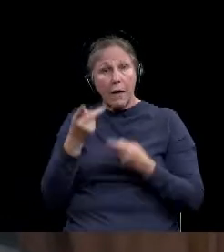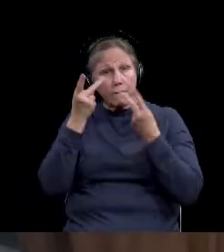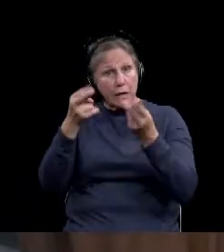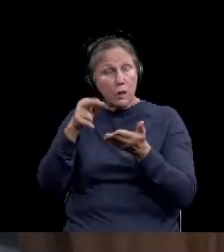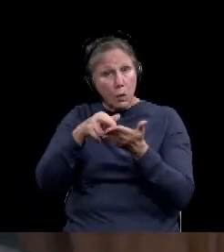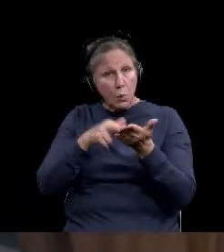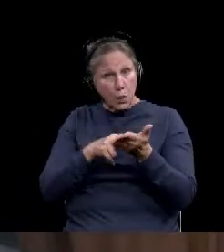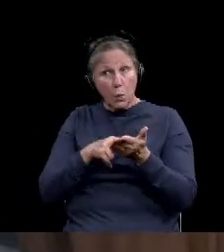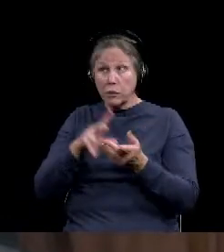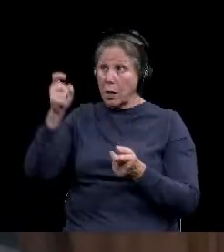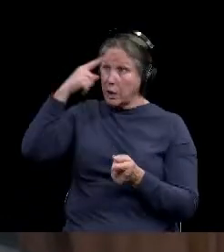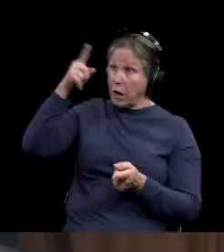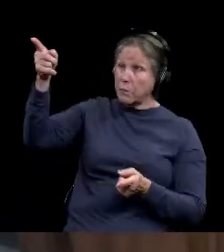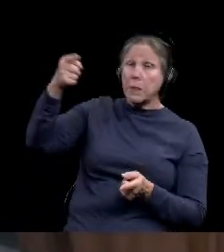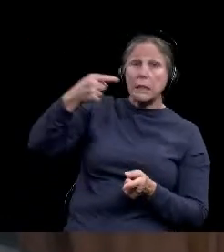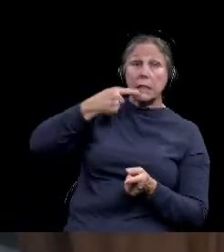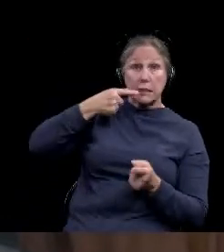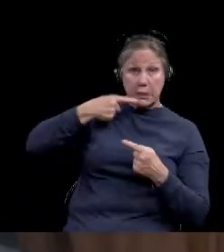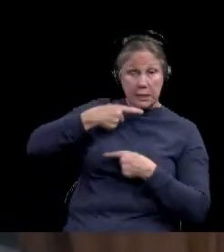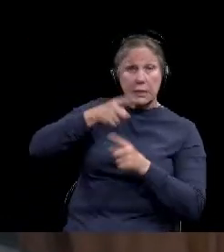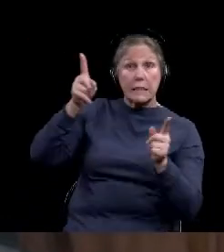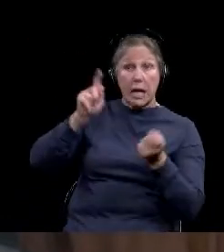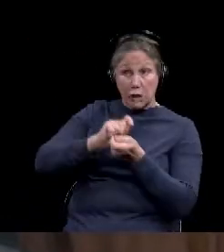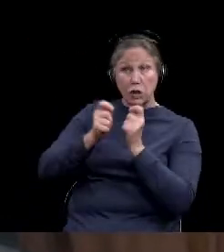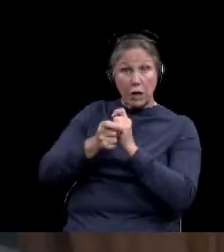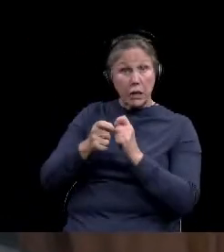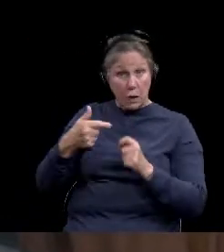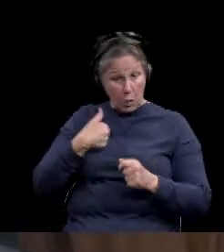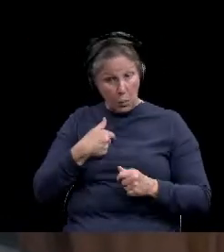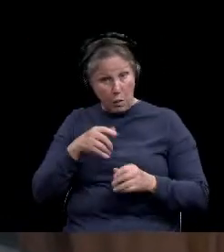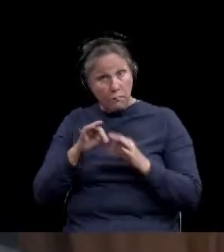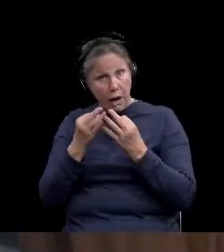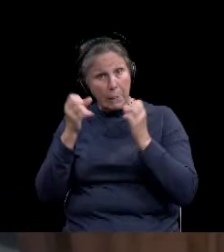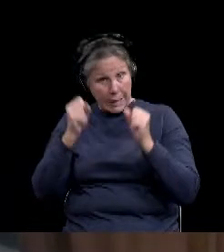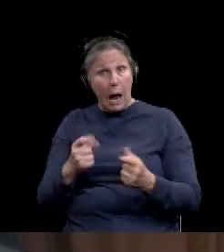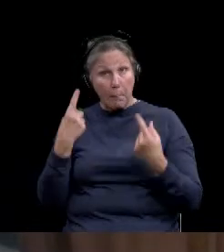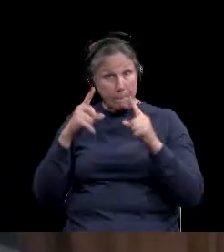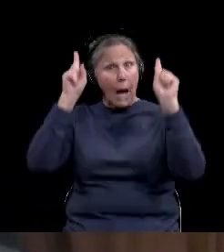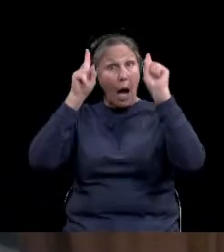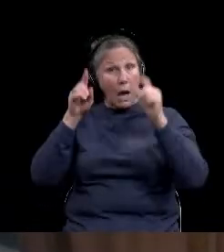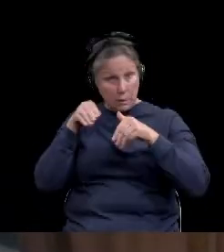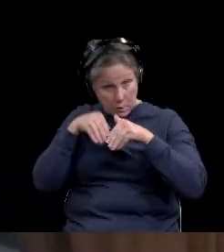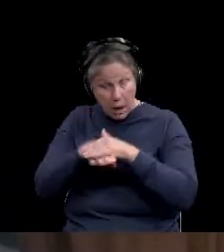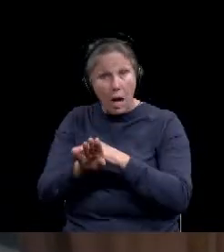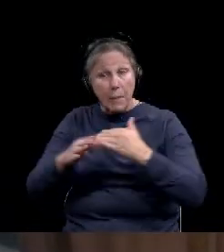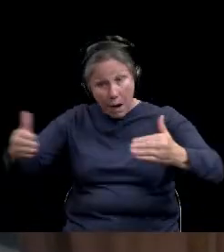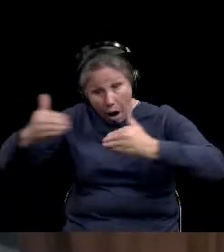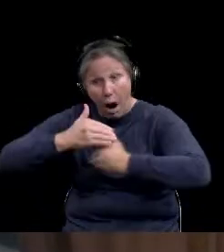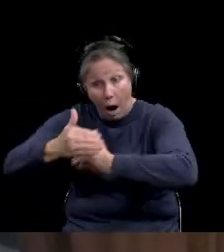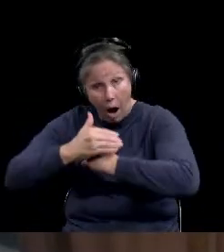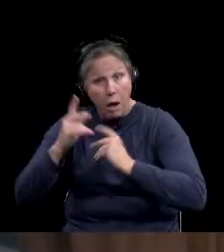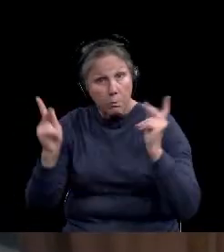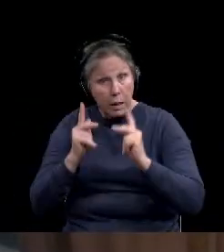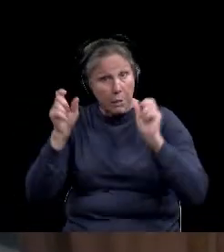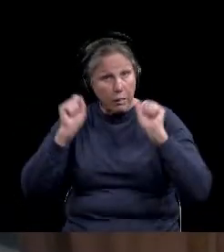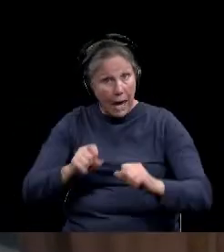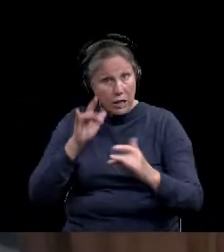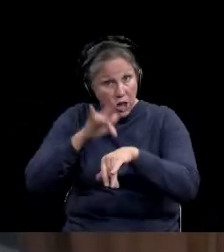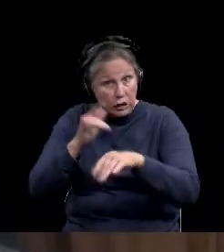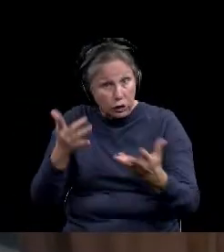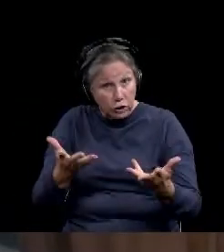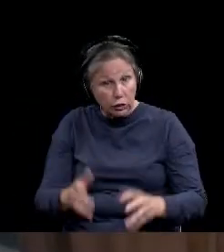rules after Governor Abbott announced changes last week. Will family members be able to finally hug those living in those nursing homes?